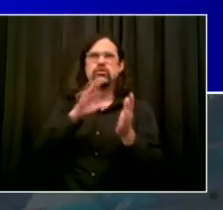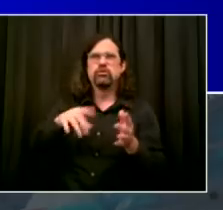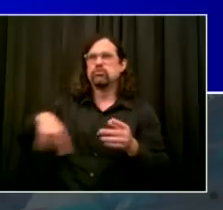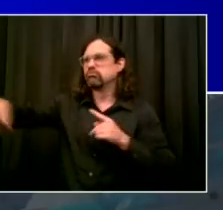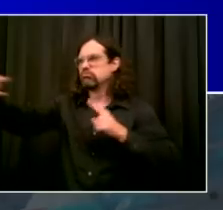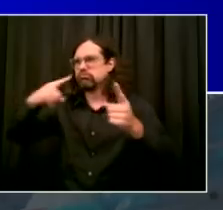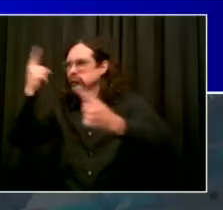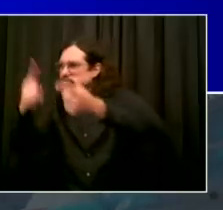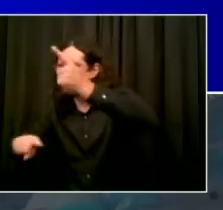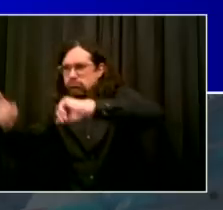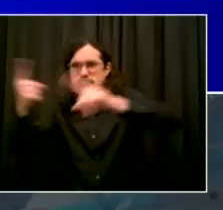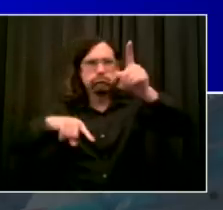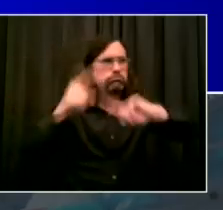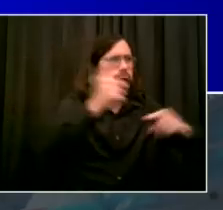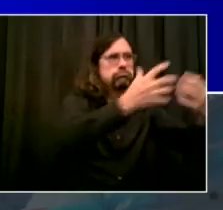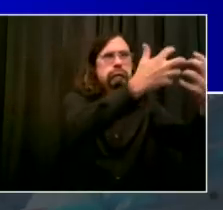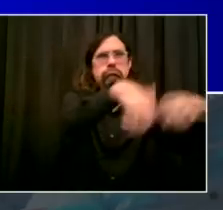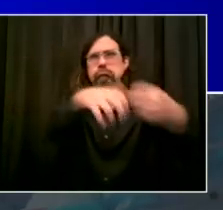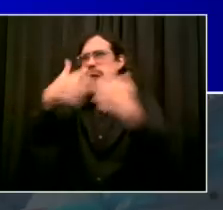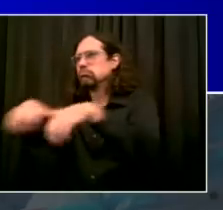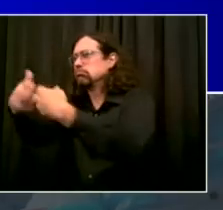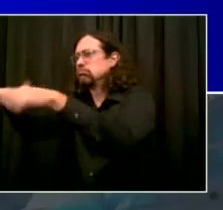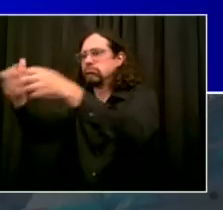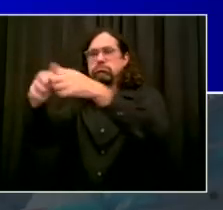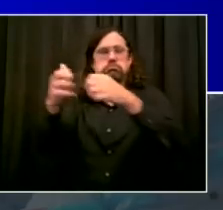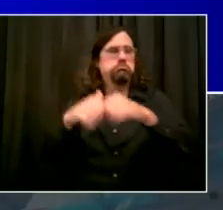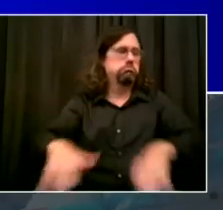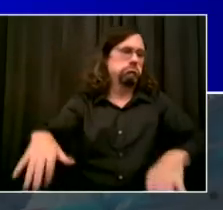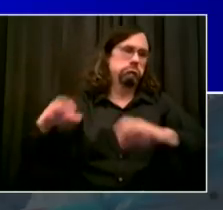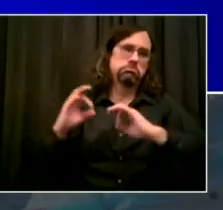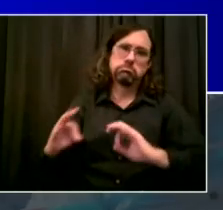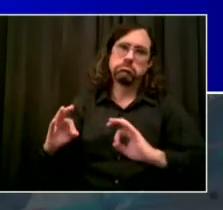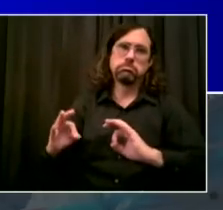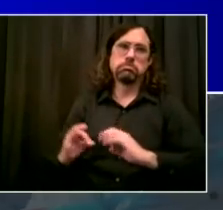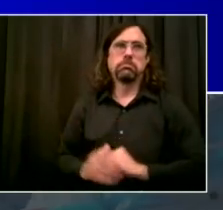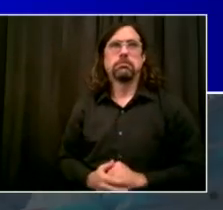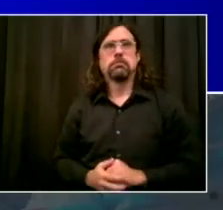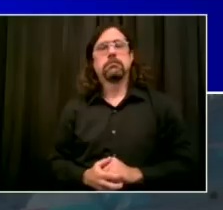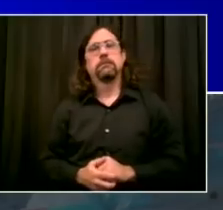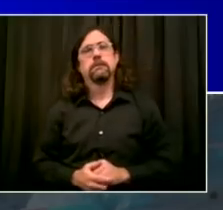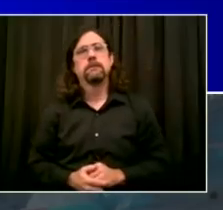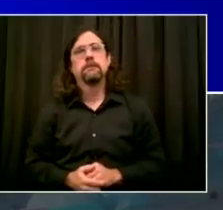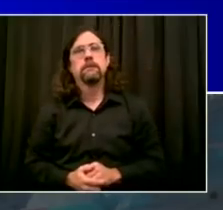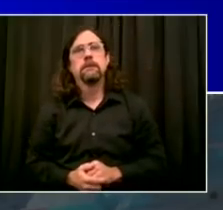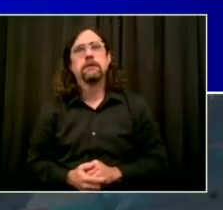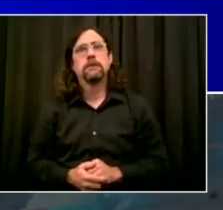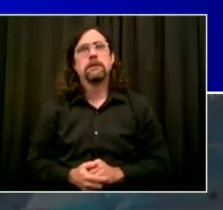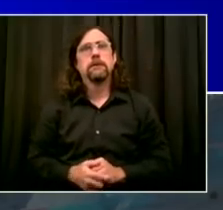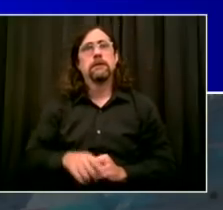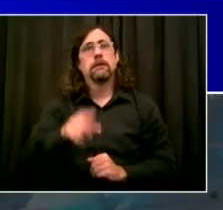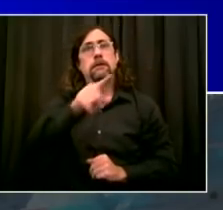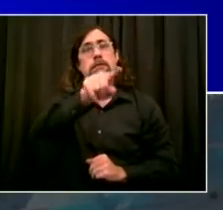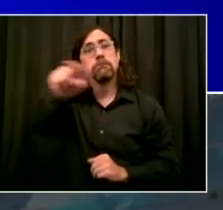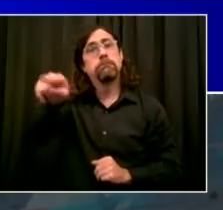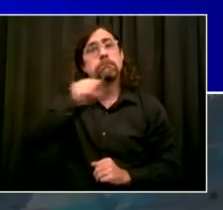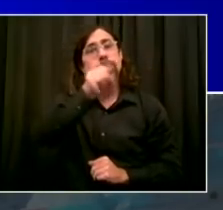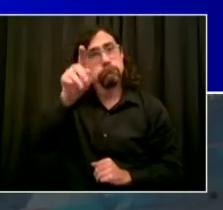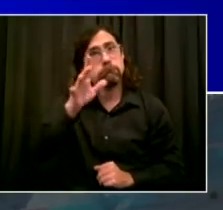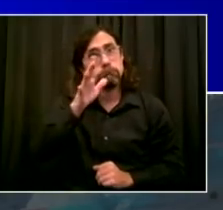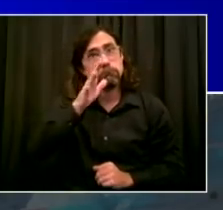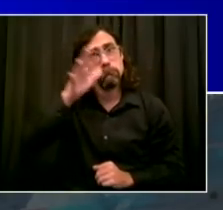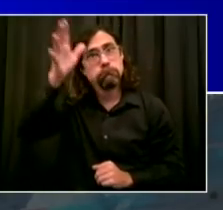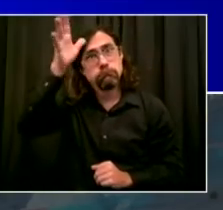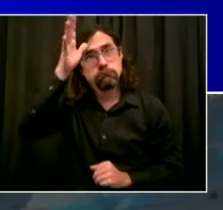Now, we do want parents to get their children tested. And this week, there's priority testing